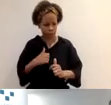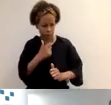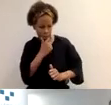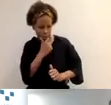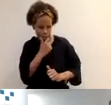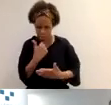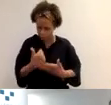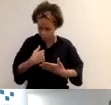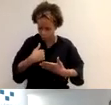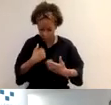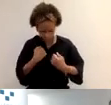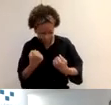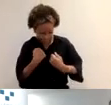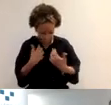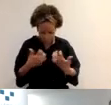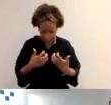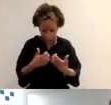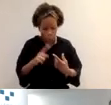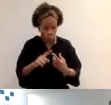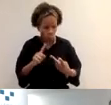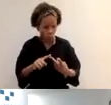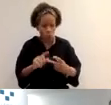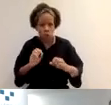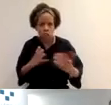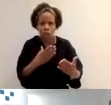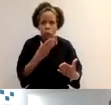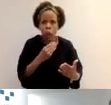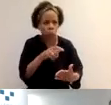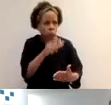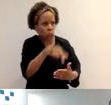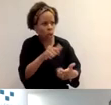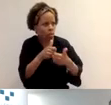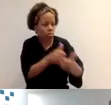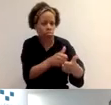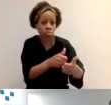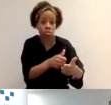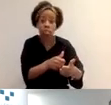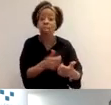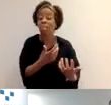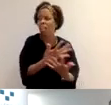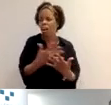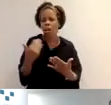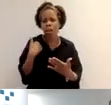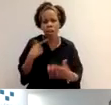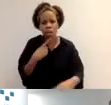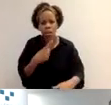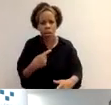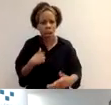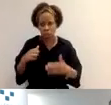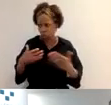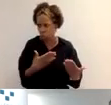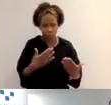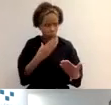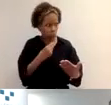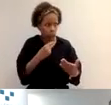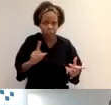The question I get asked a lot is, well, who's my service user? And you'll probably find everyone watching today may have very different service users, and